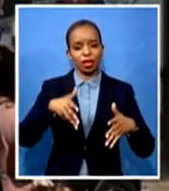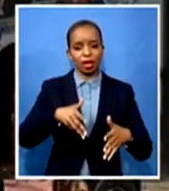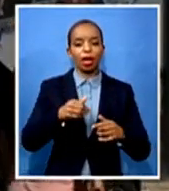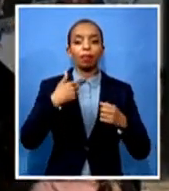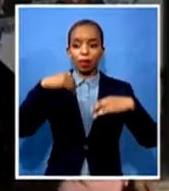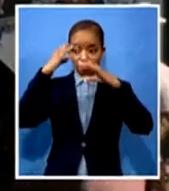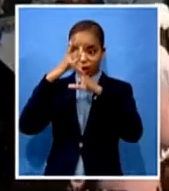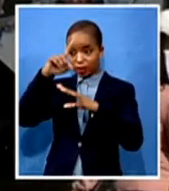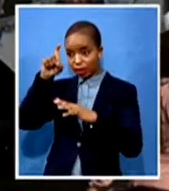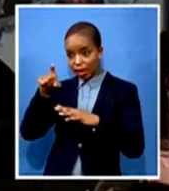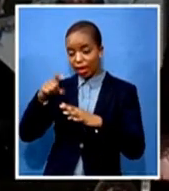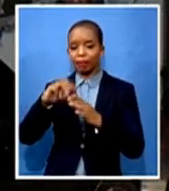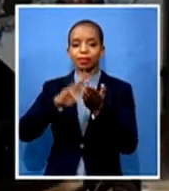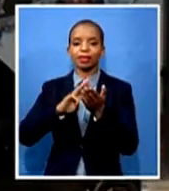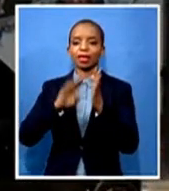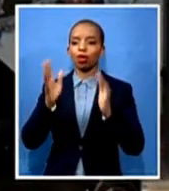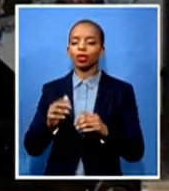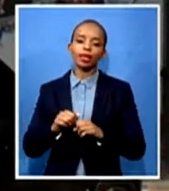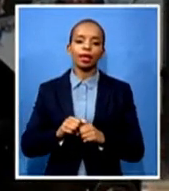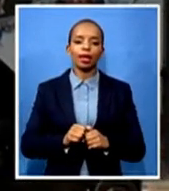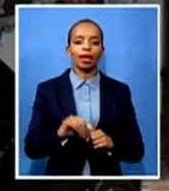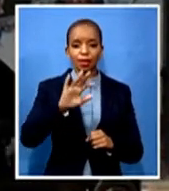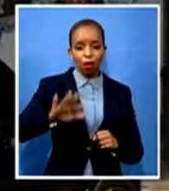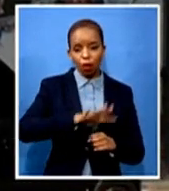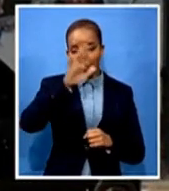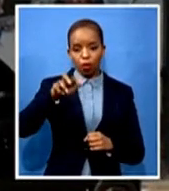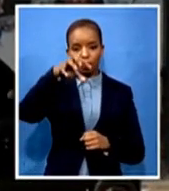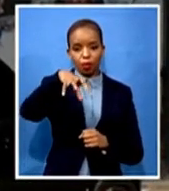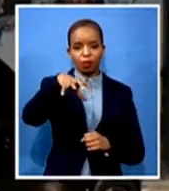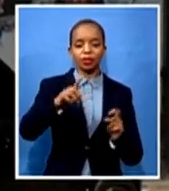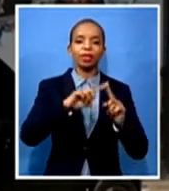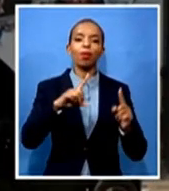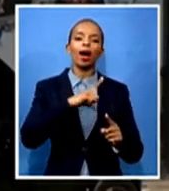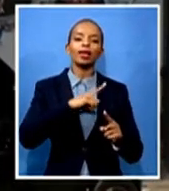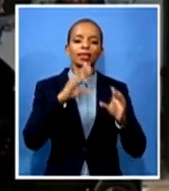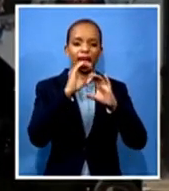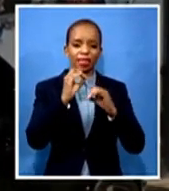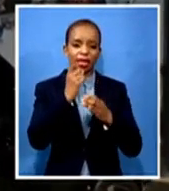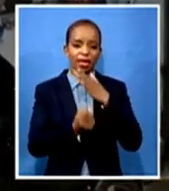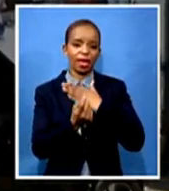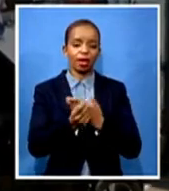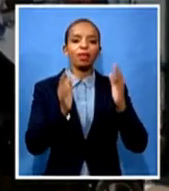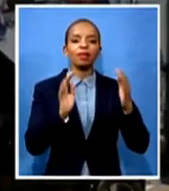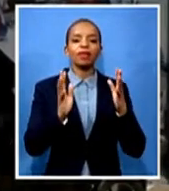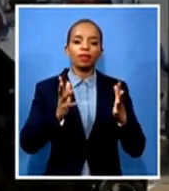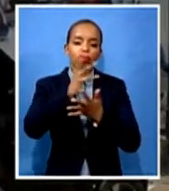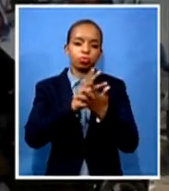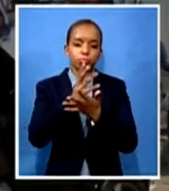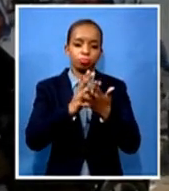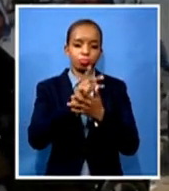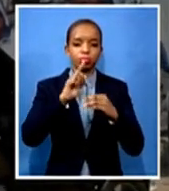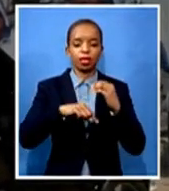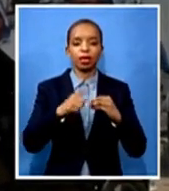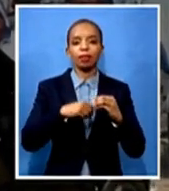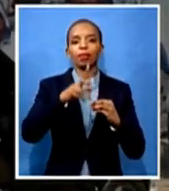But since then, nothing has happened. They did indeed talk about that, talk to that as to how then do we